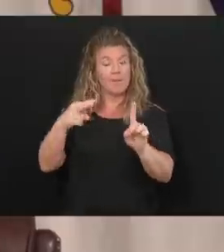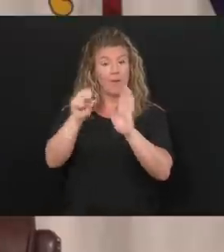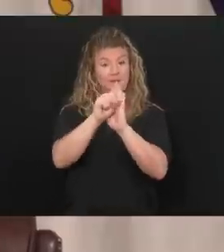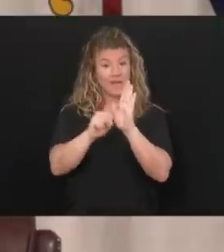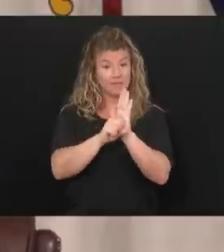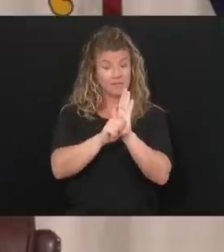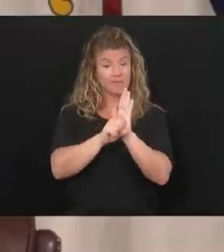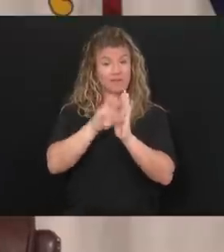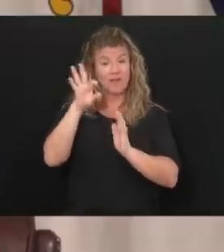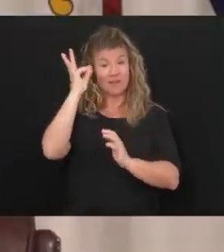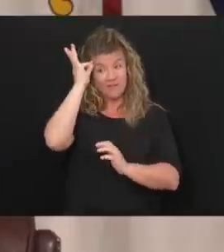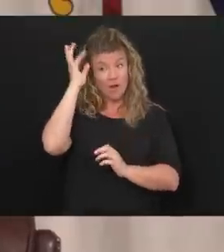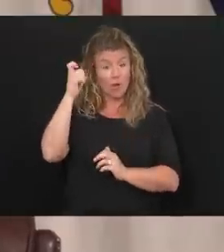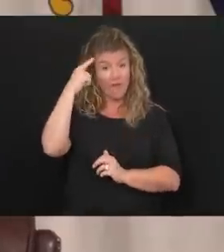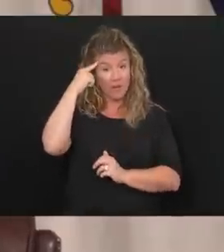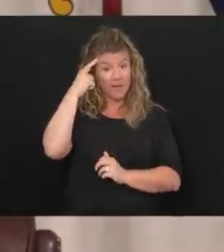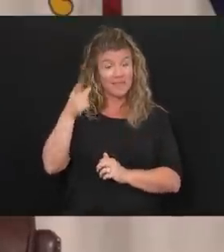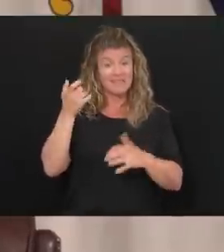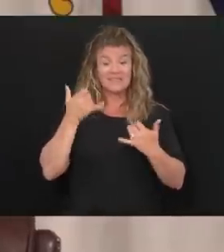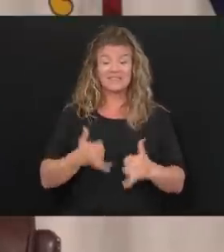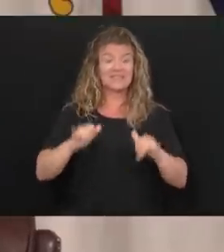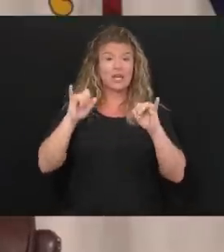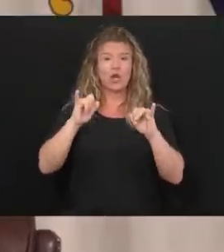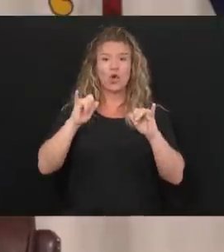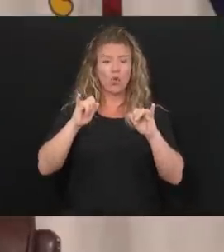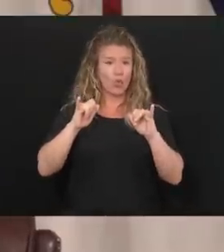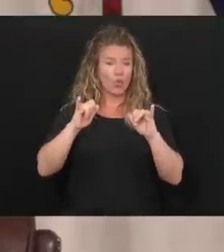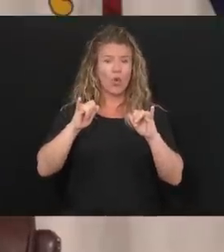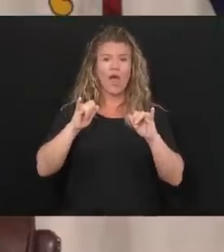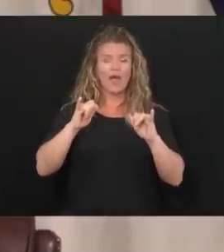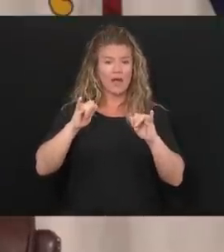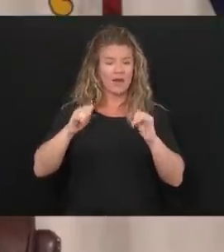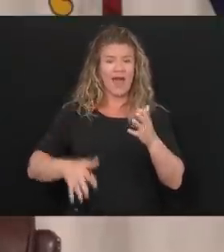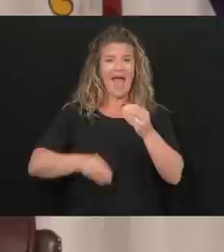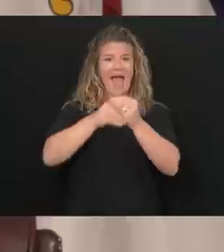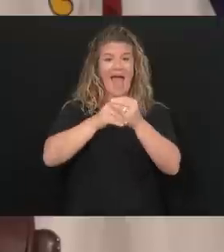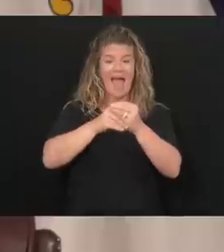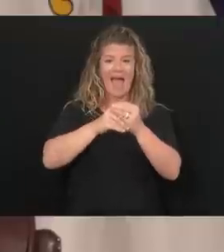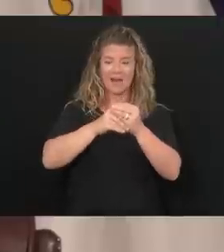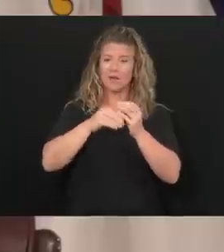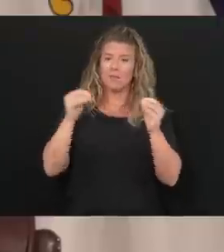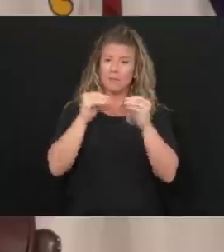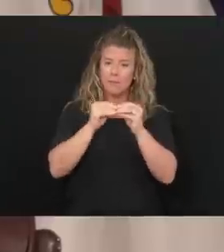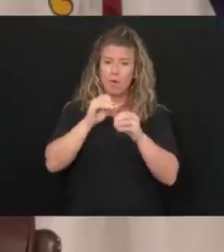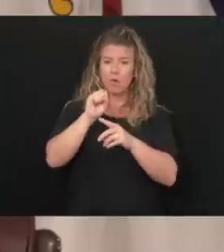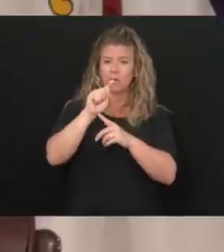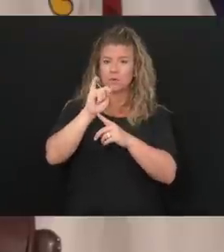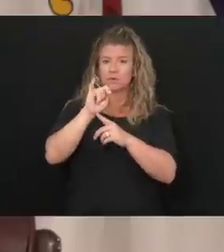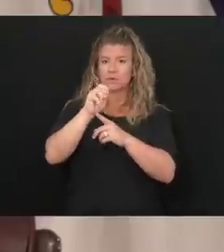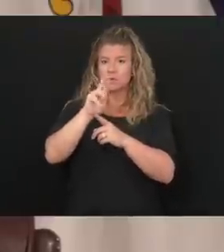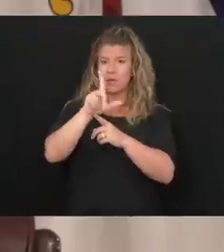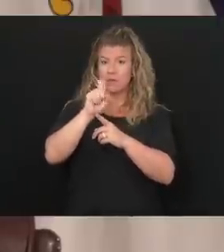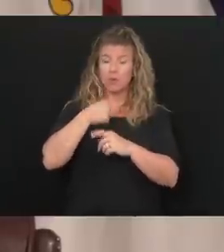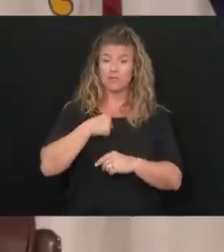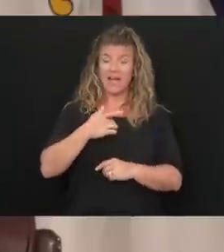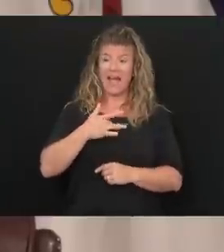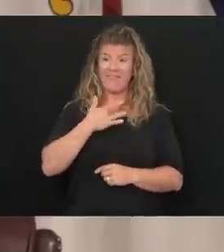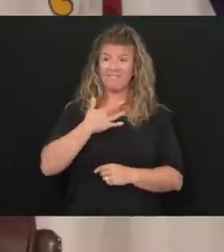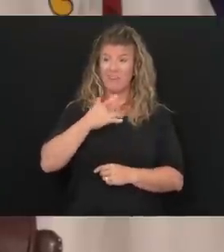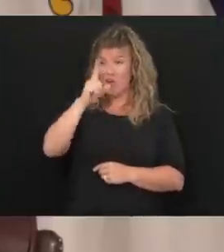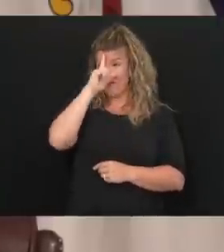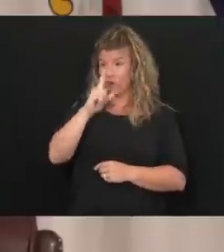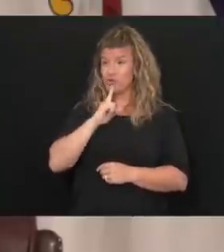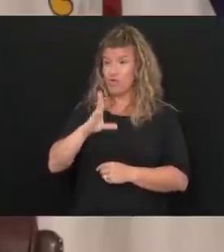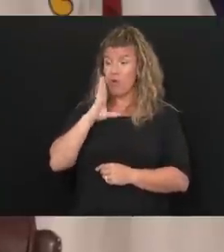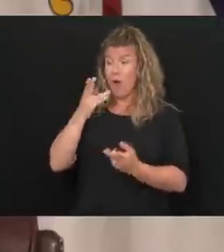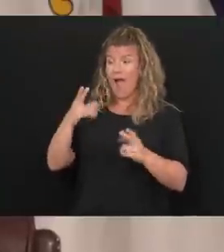You know, the federal government is still coming with another, a stimulus package. I feel certain that that's going to happen. I can't absolutely etch